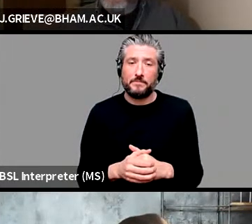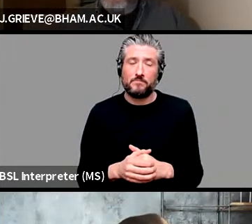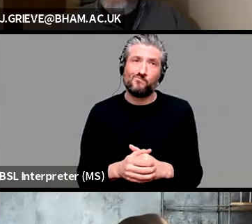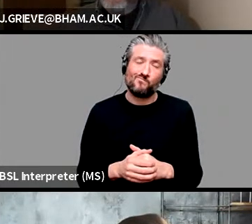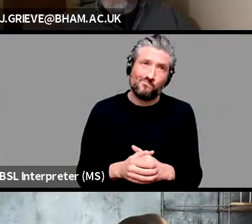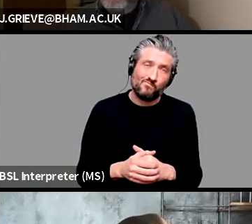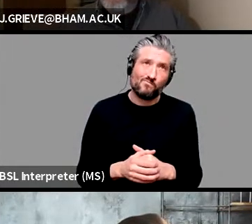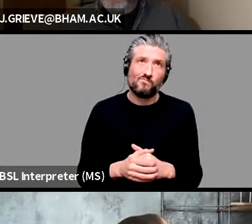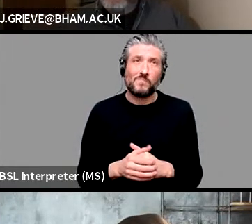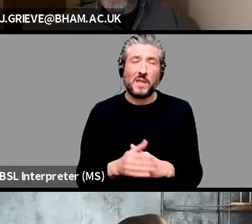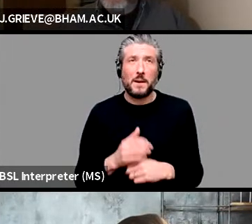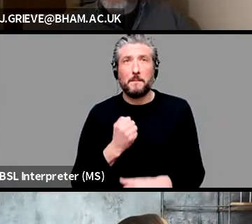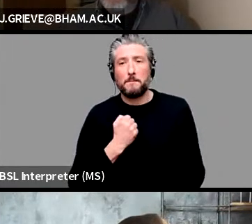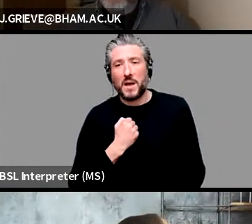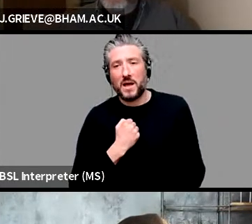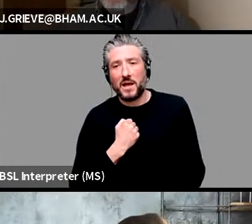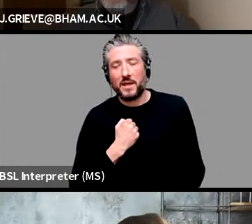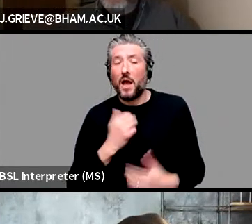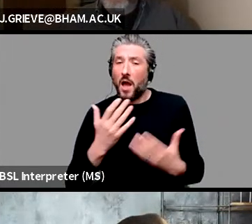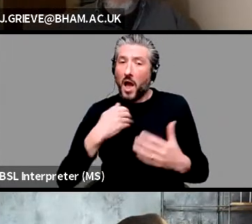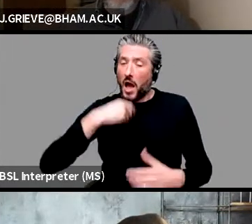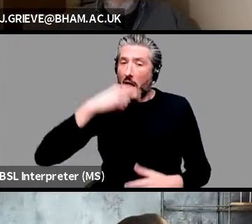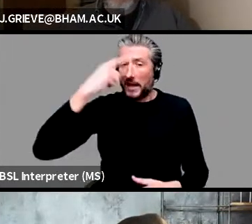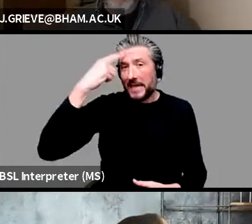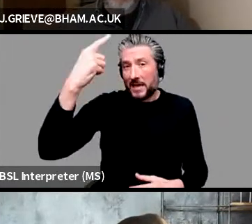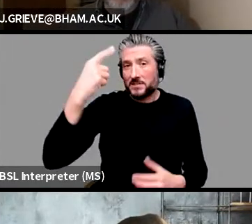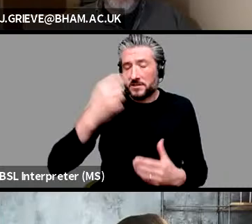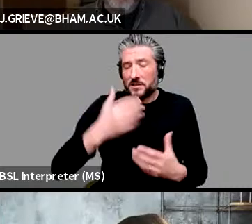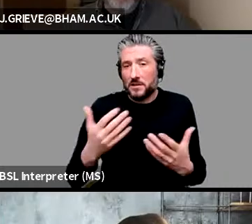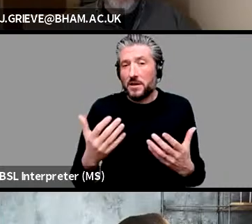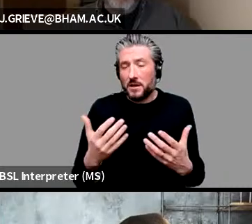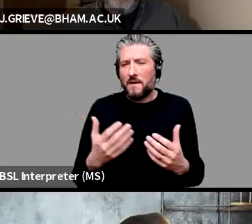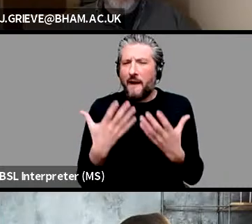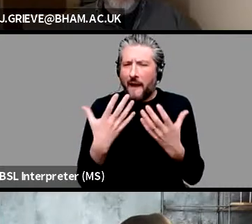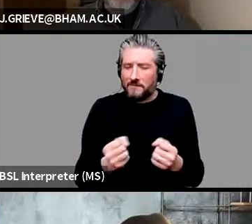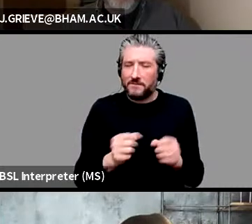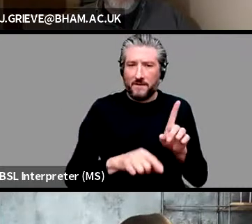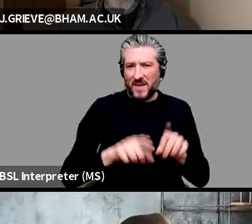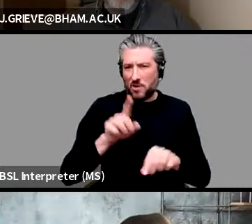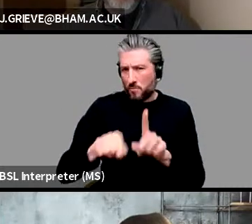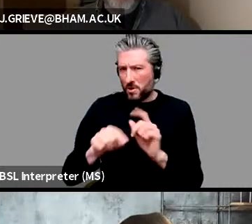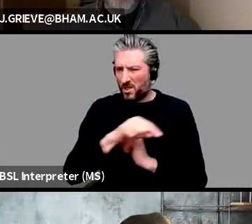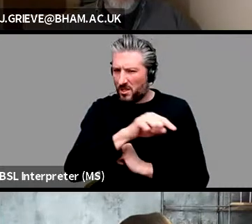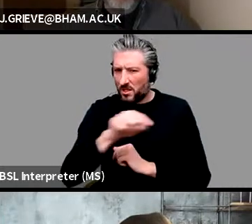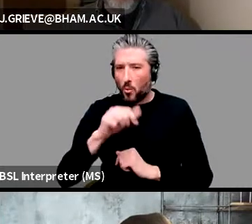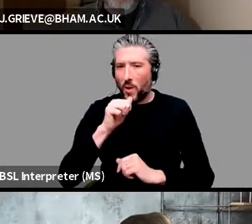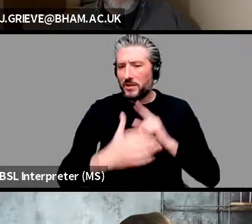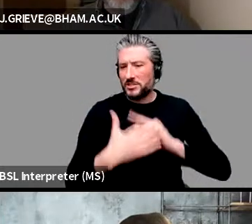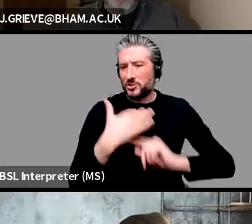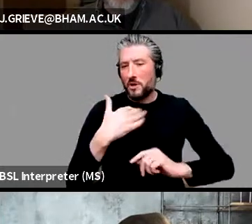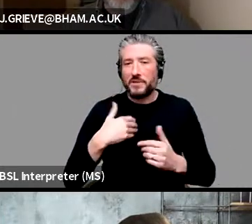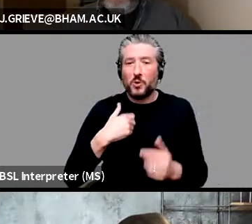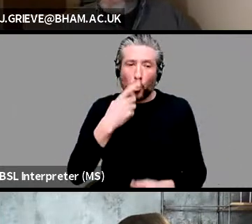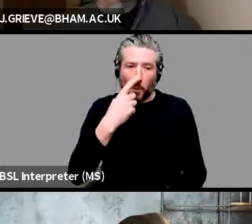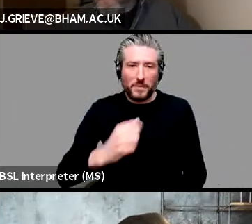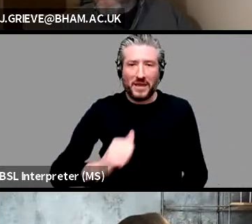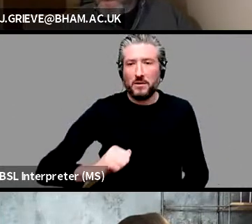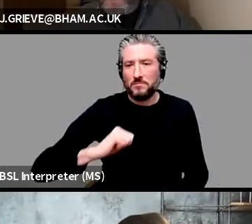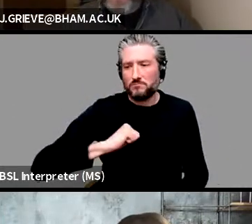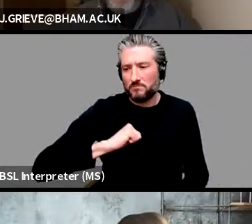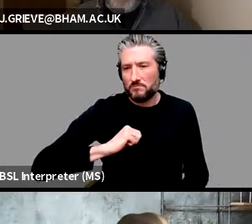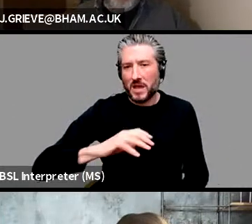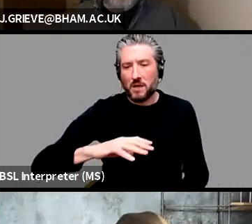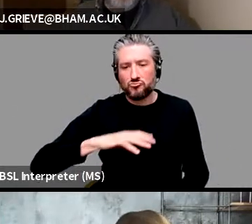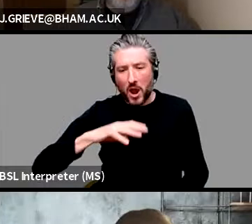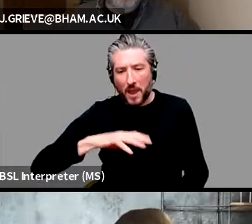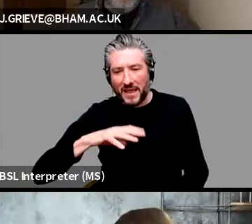my, my guess is if you, that there are variables that determine it, might be priming. It might be something about how you're